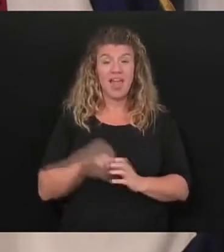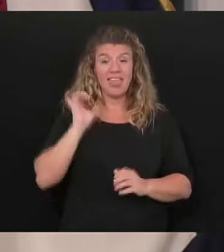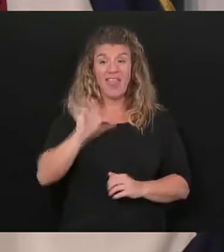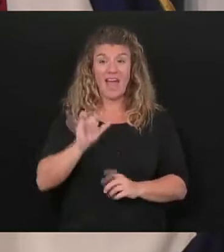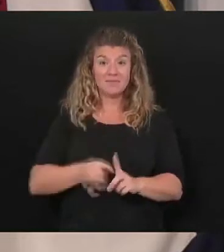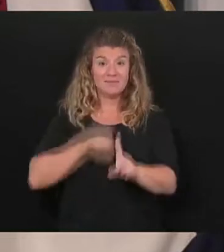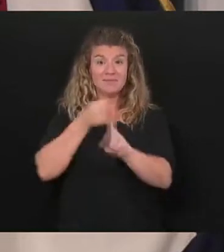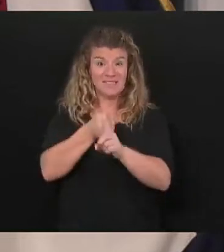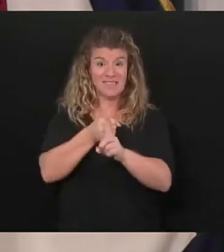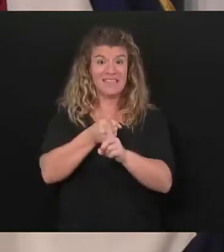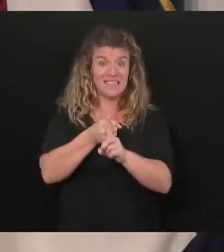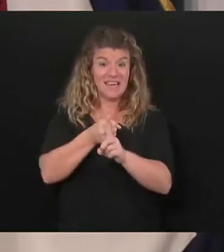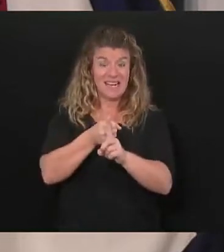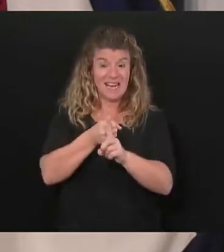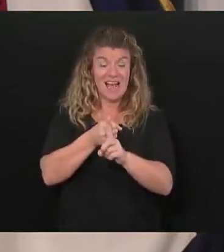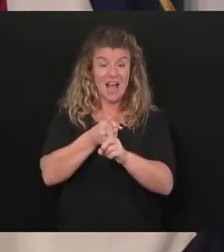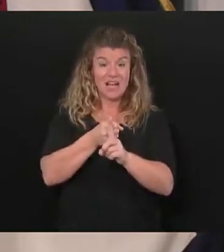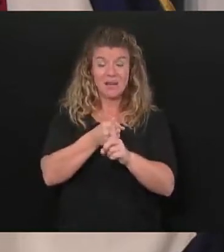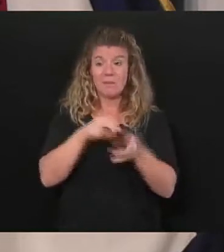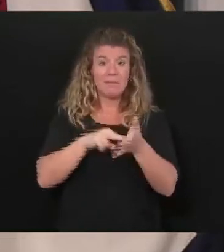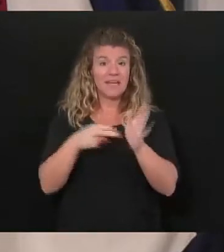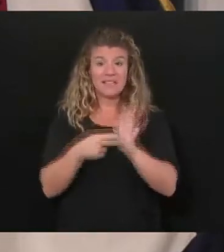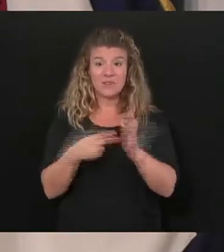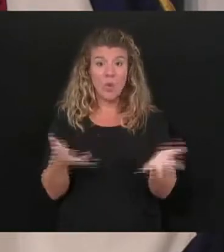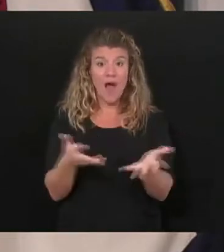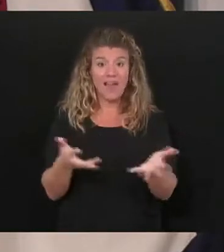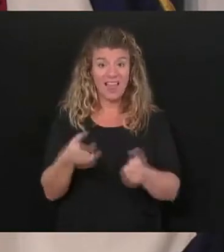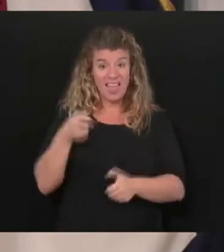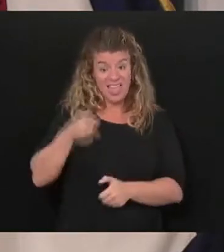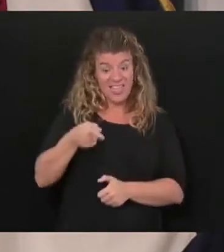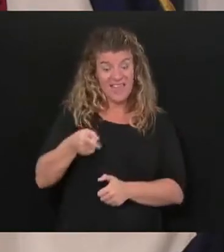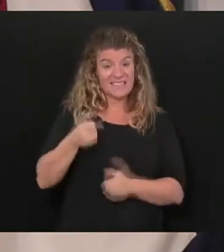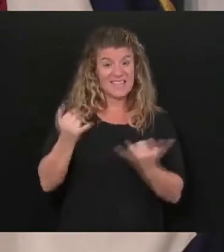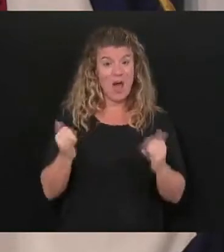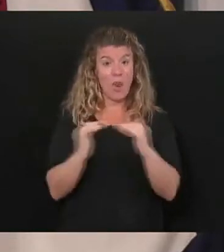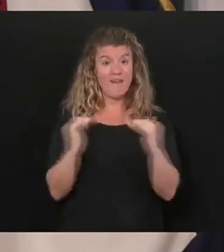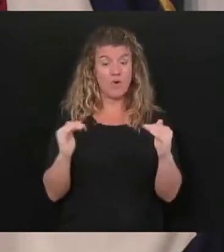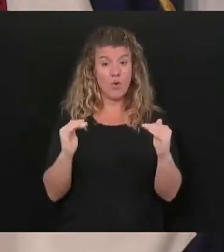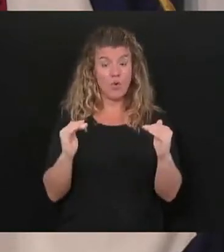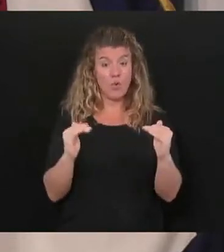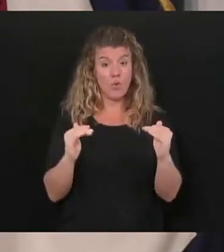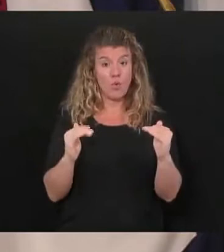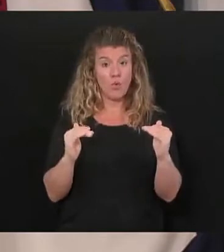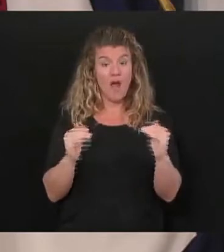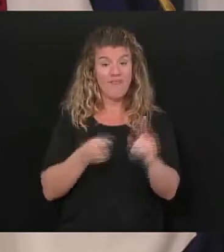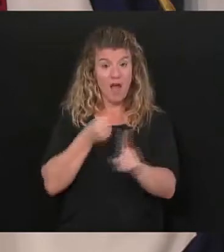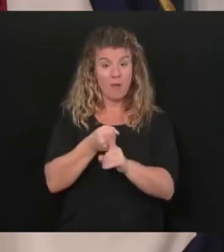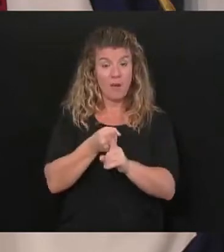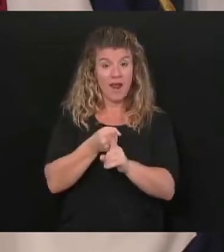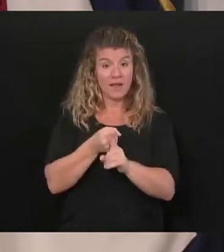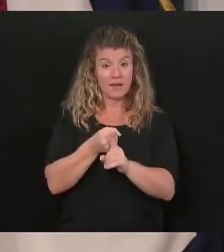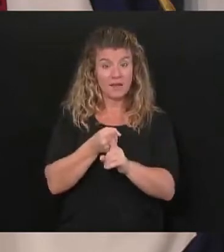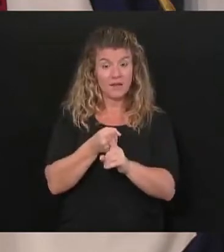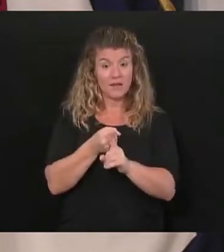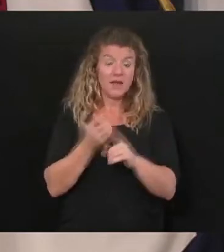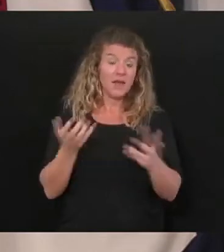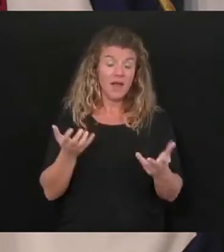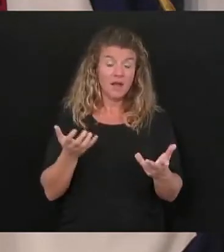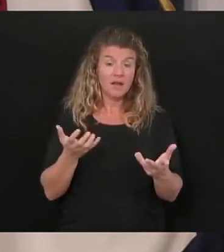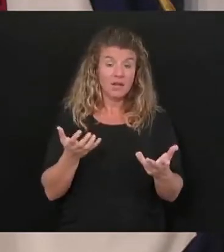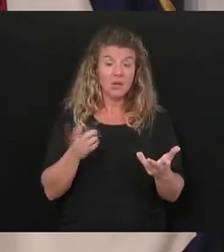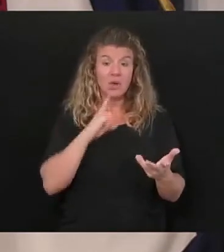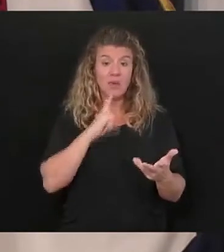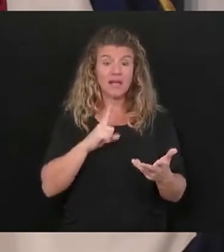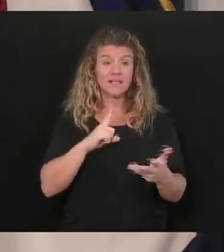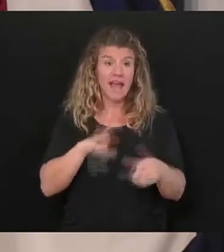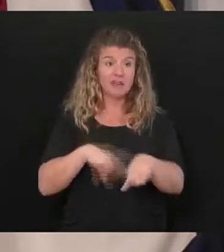just this. This level of outbreak is now and naturally so because we have a lot of